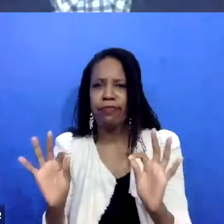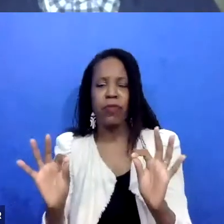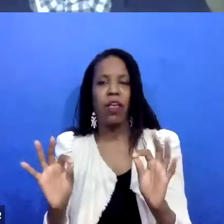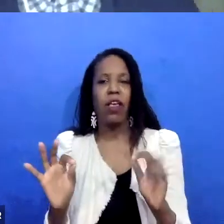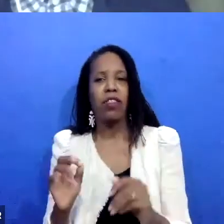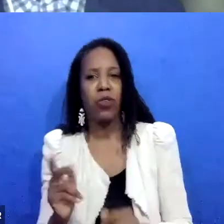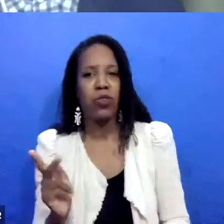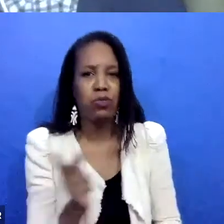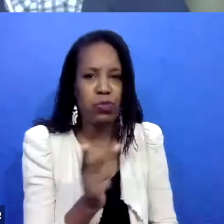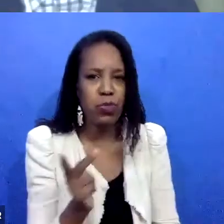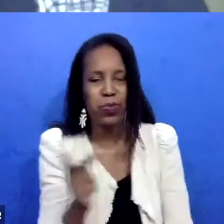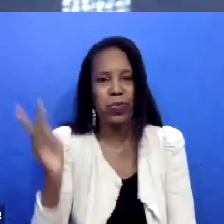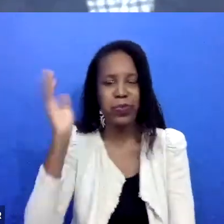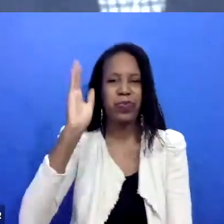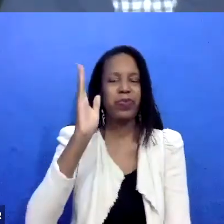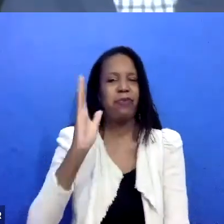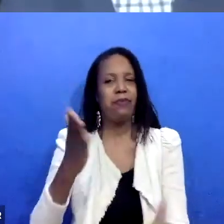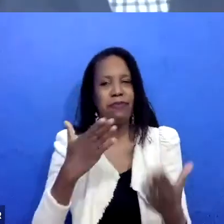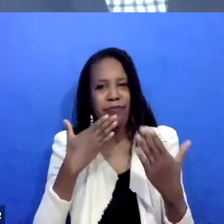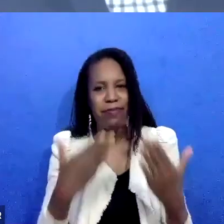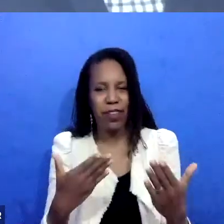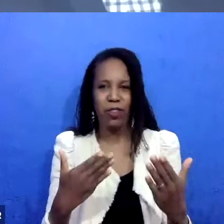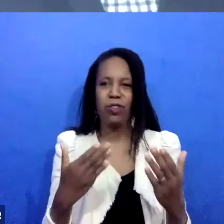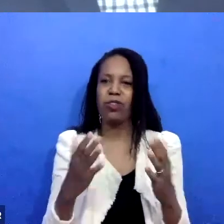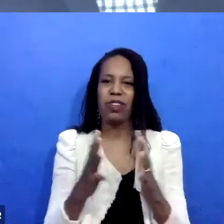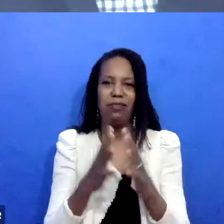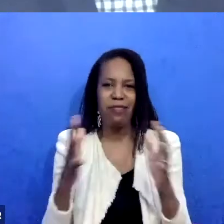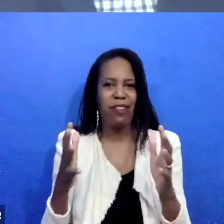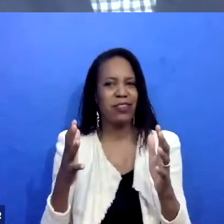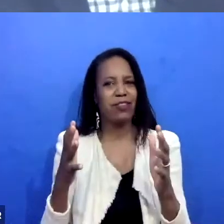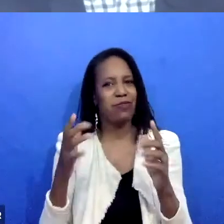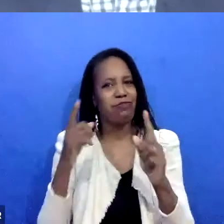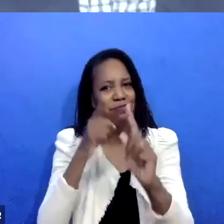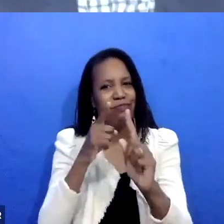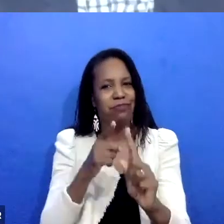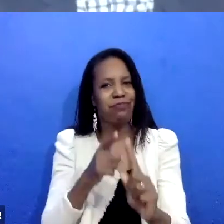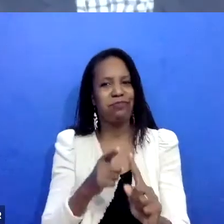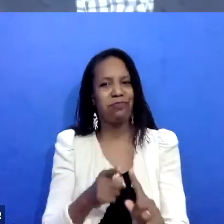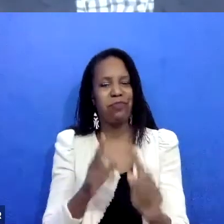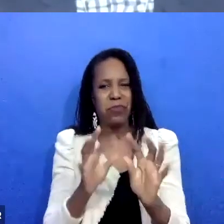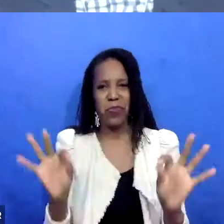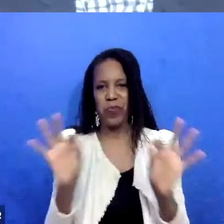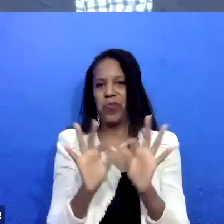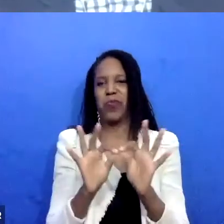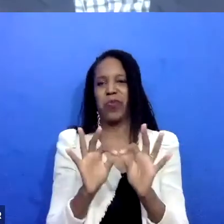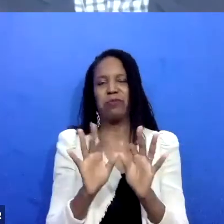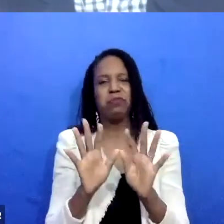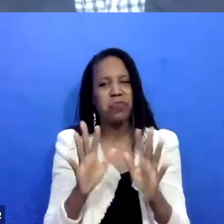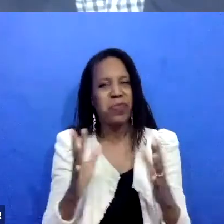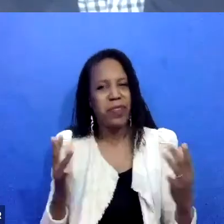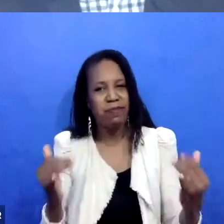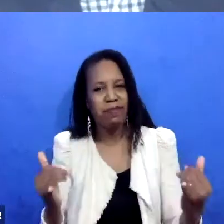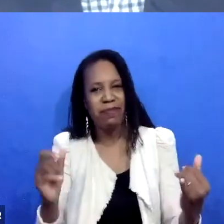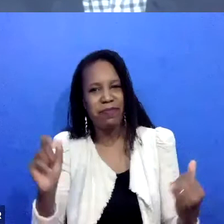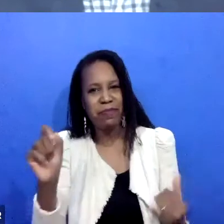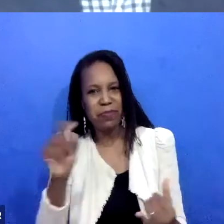a lot to unpack and discuss. Um, both of you talked about who you